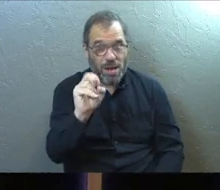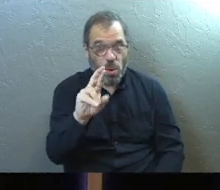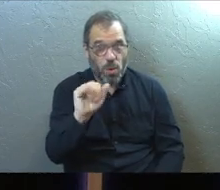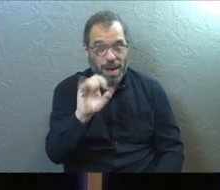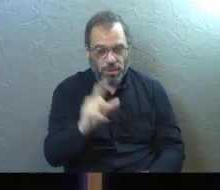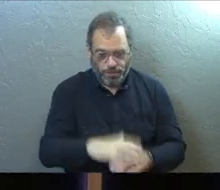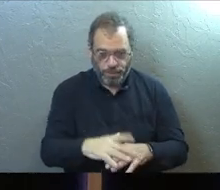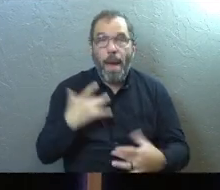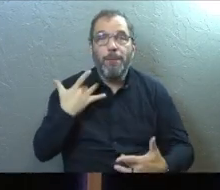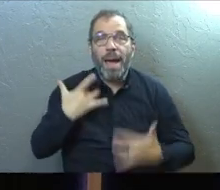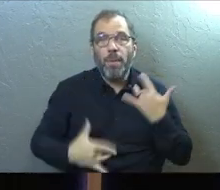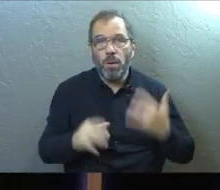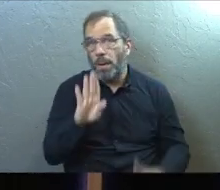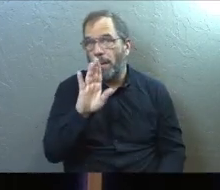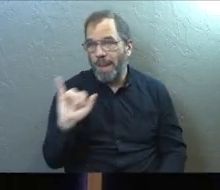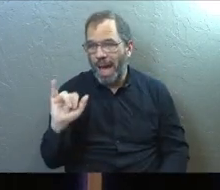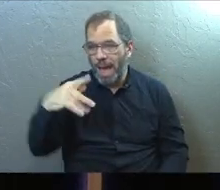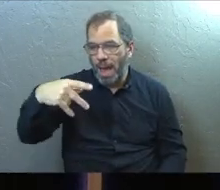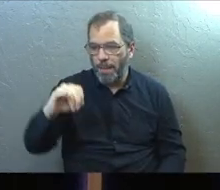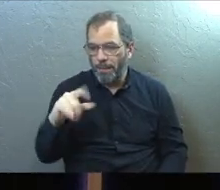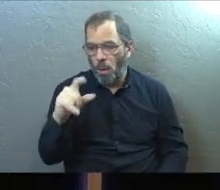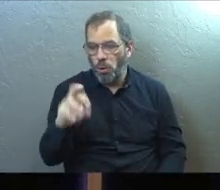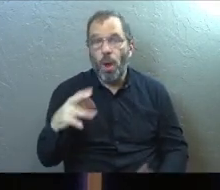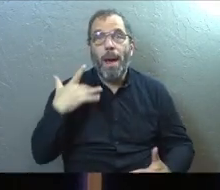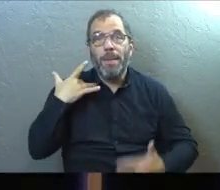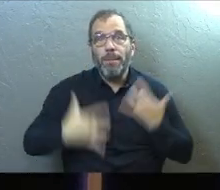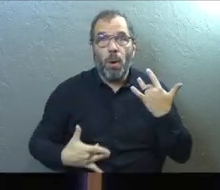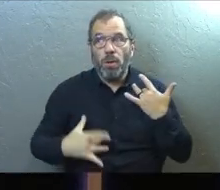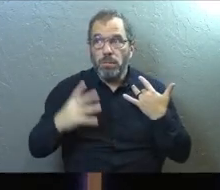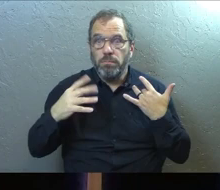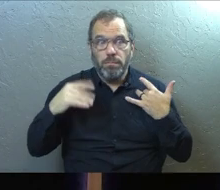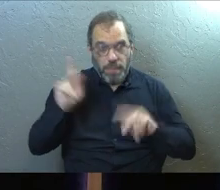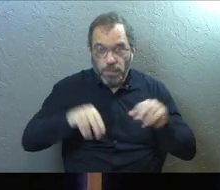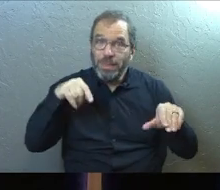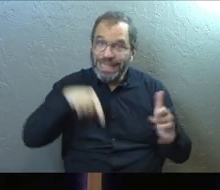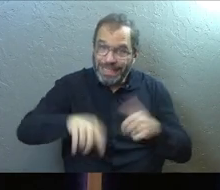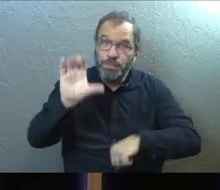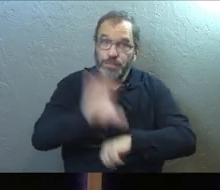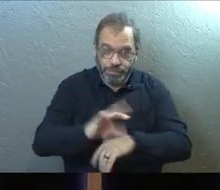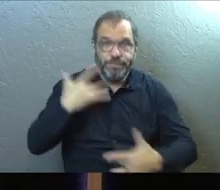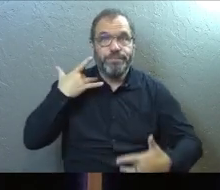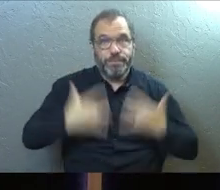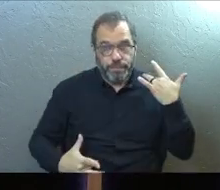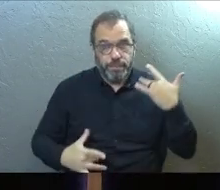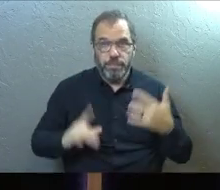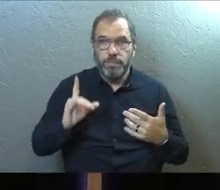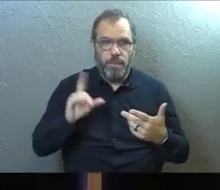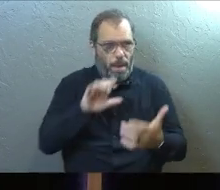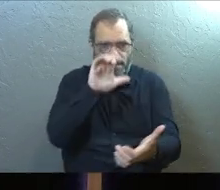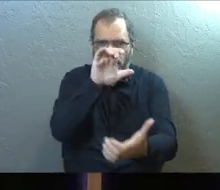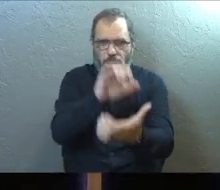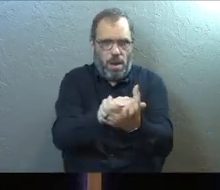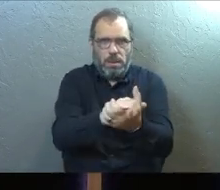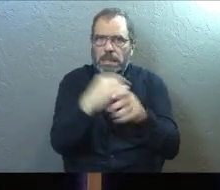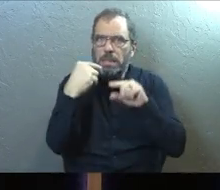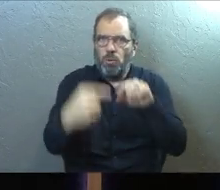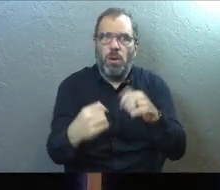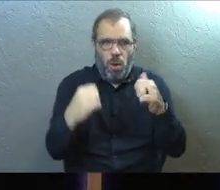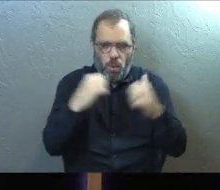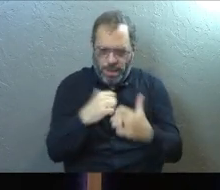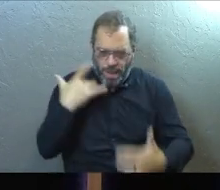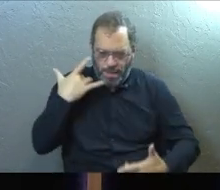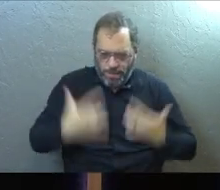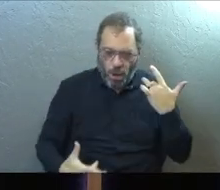Bipolar disorder. We've had bipolar disorder in this church. I've seen marriages struggle